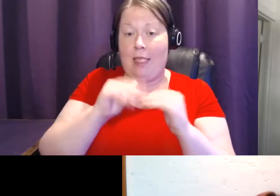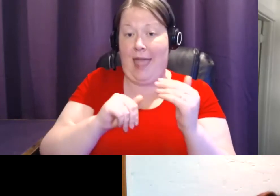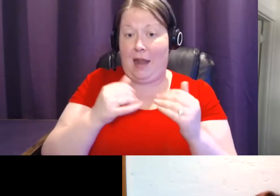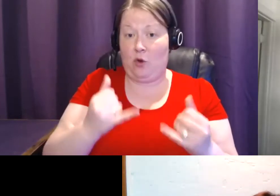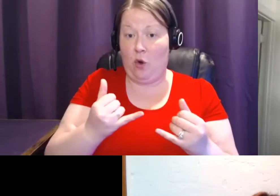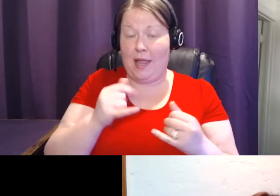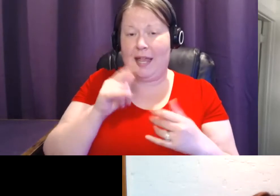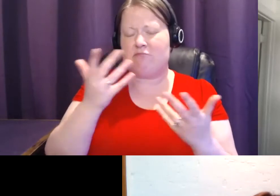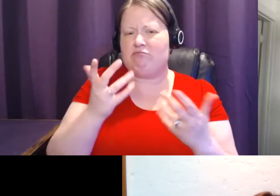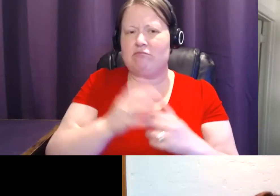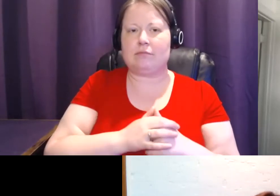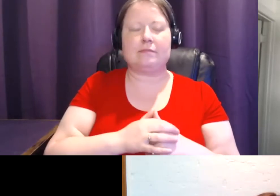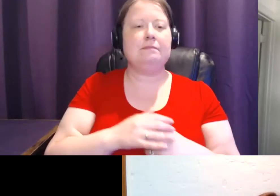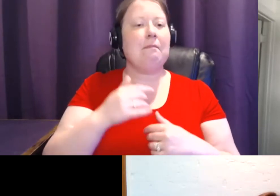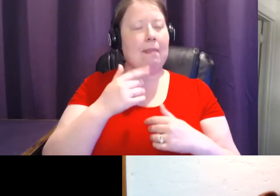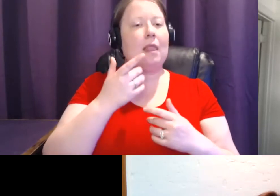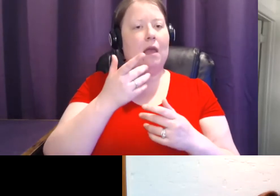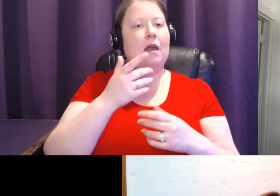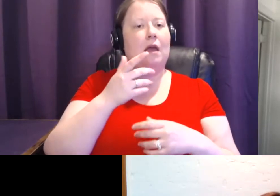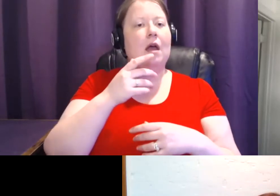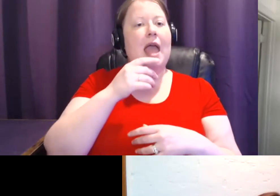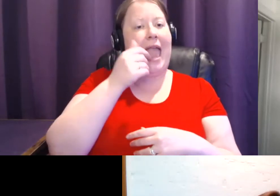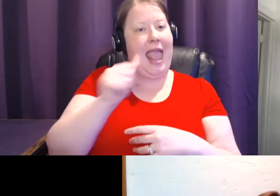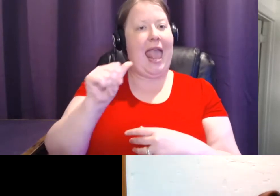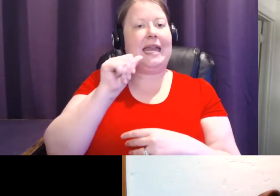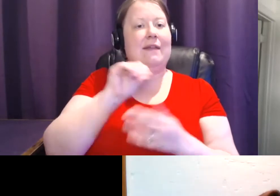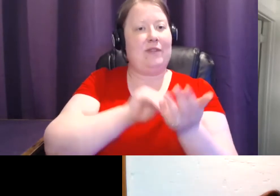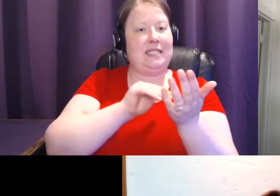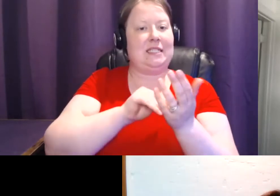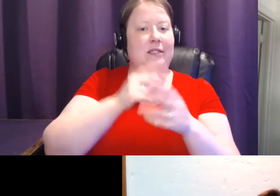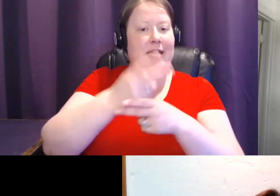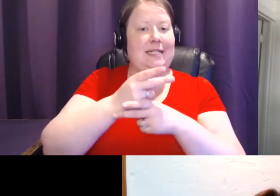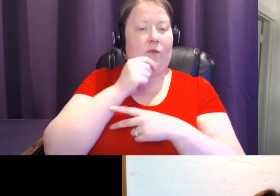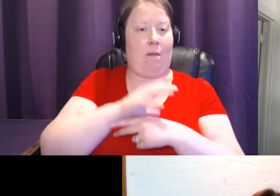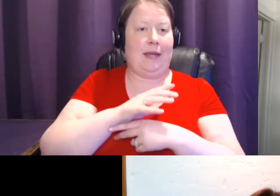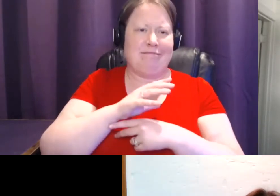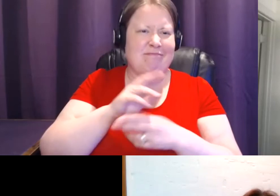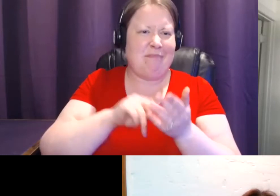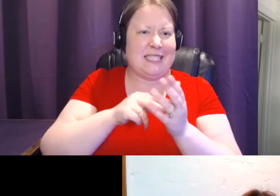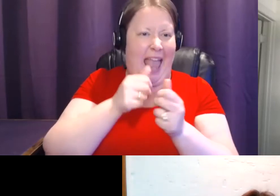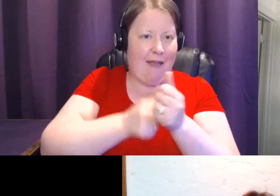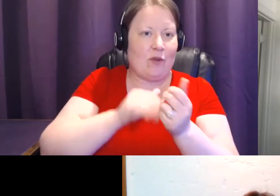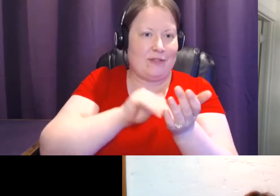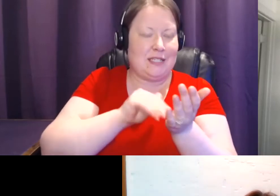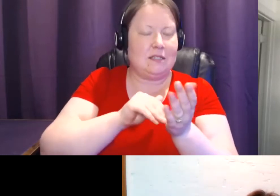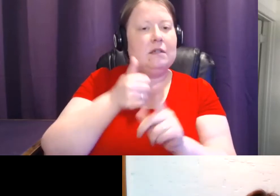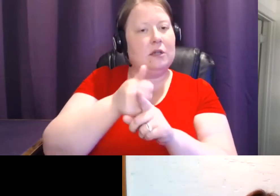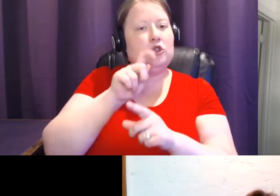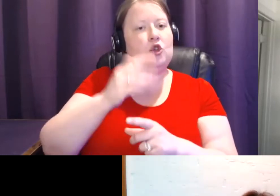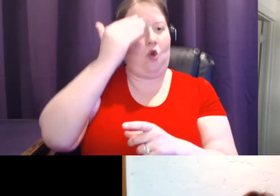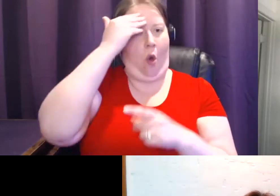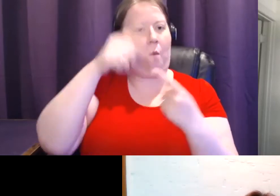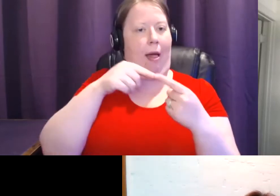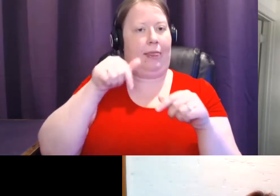physician, primary care physician that takes care of women, which is every physician should know about dense breast tissue. However,